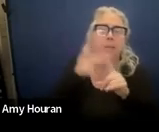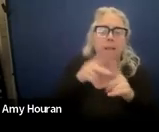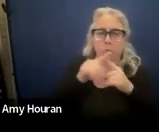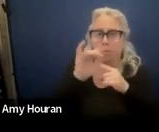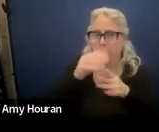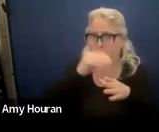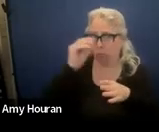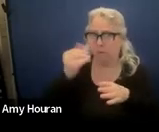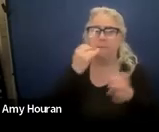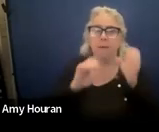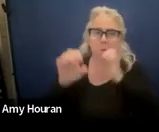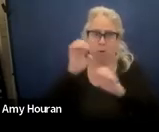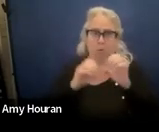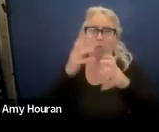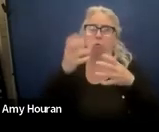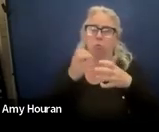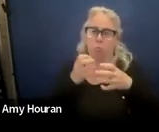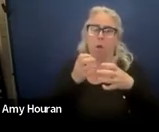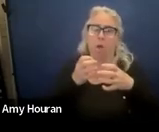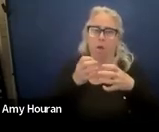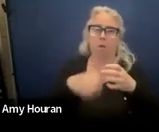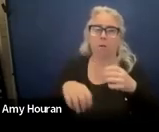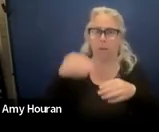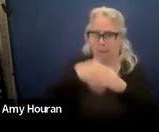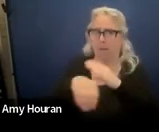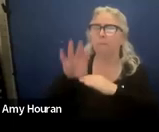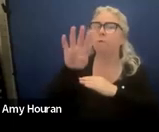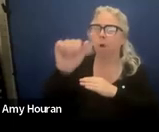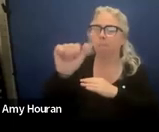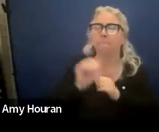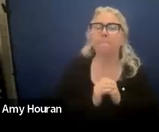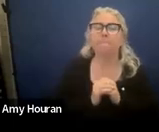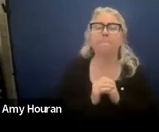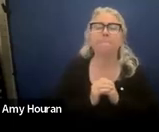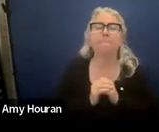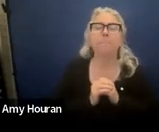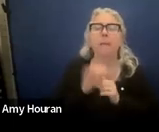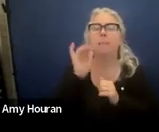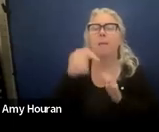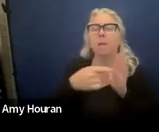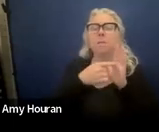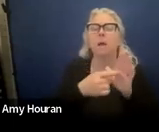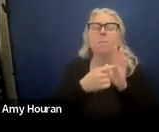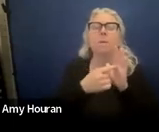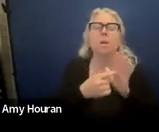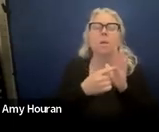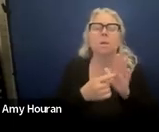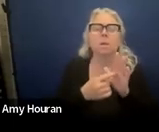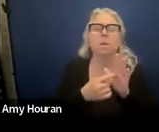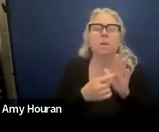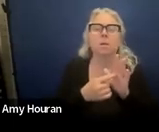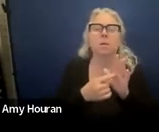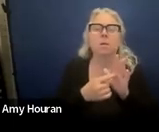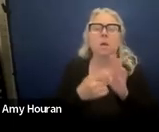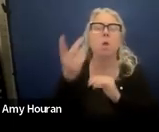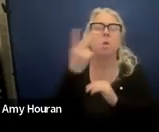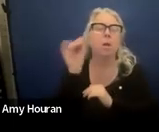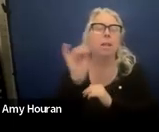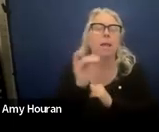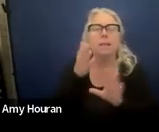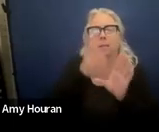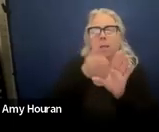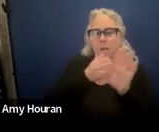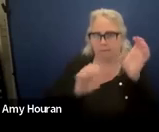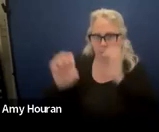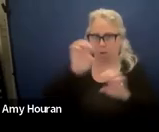student if you have an evaluation you're going to want it in 4a um and we give this example of uh looks like a psych eval